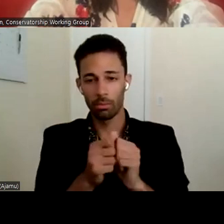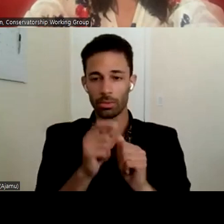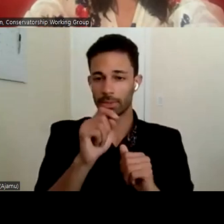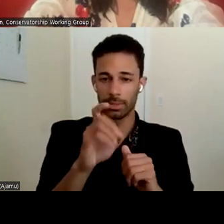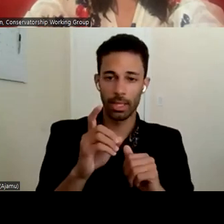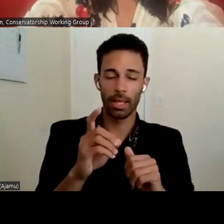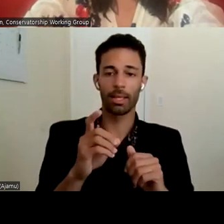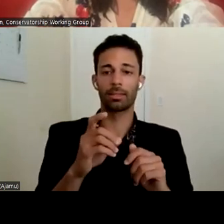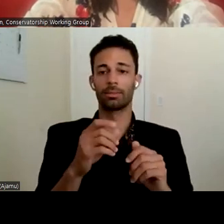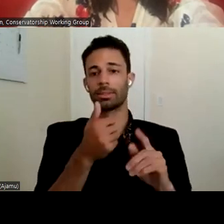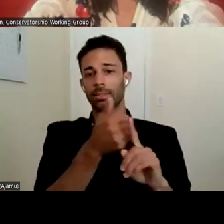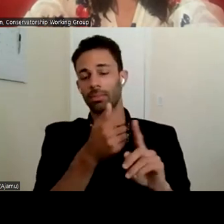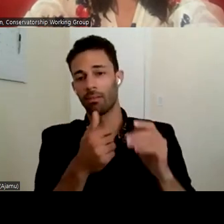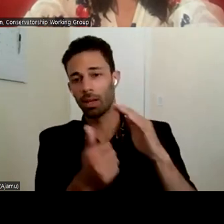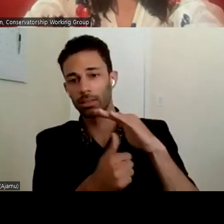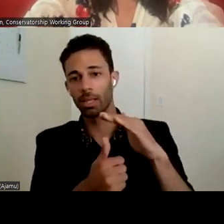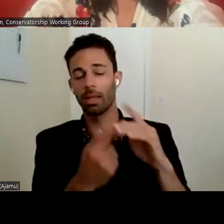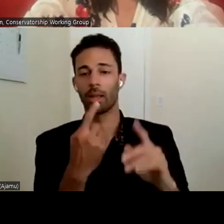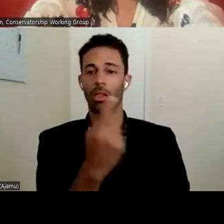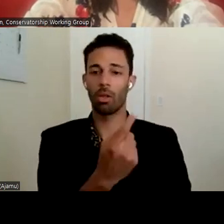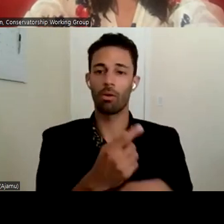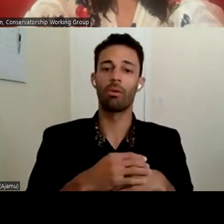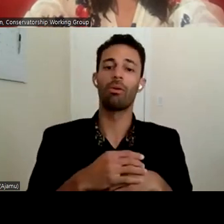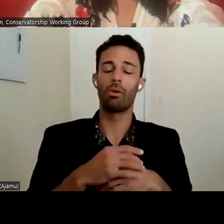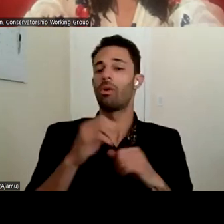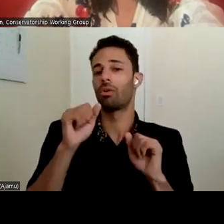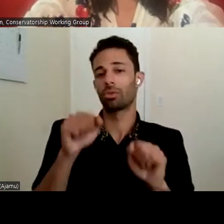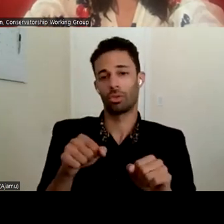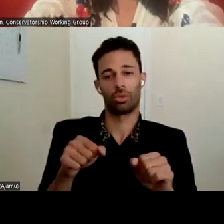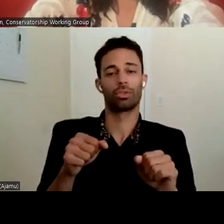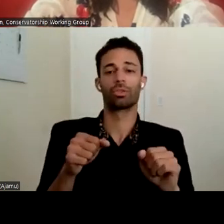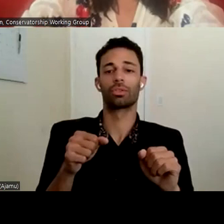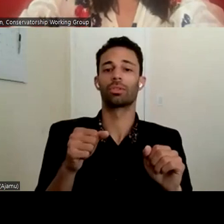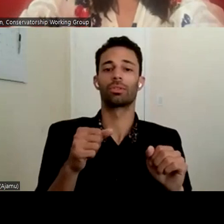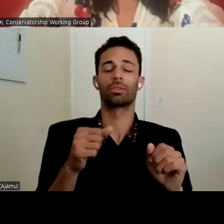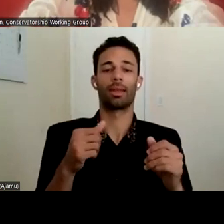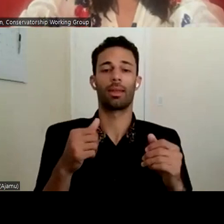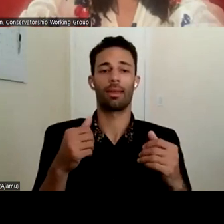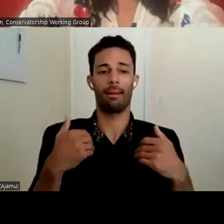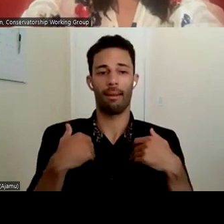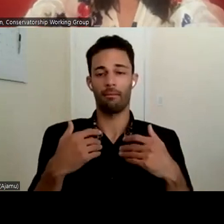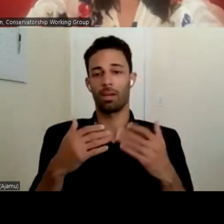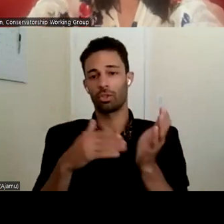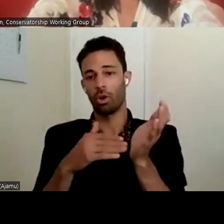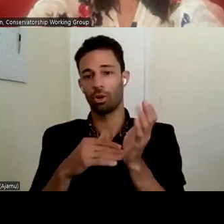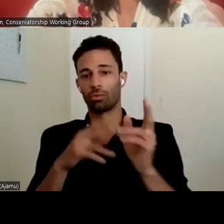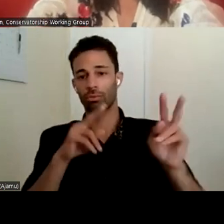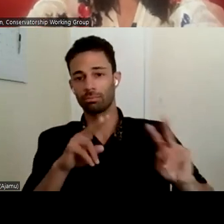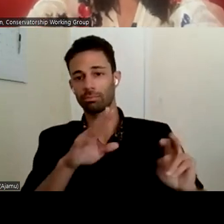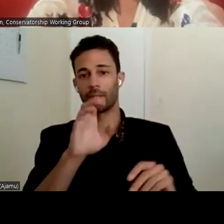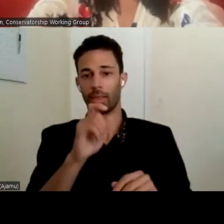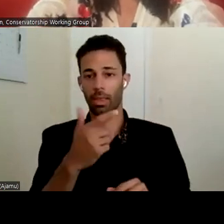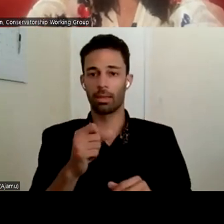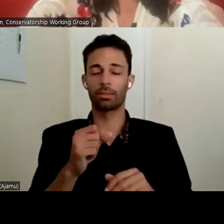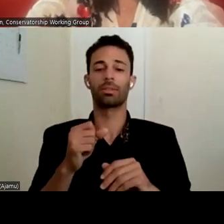and you know alone it could trigger the doctor to see his legs it could trigger support in other spaces and he may